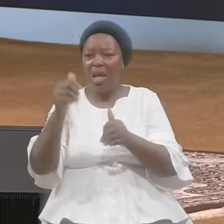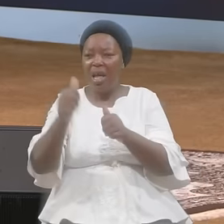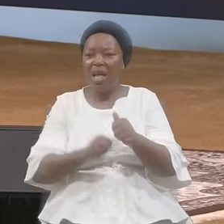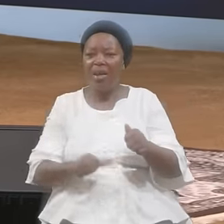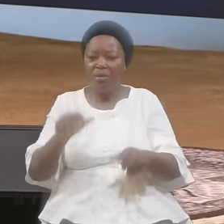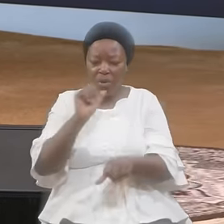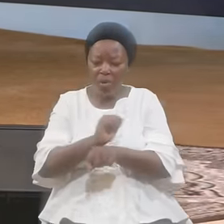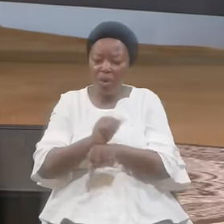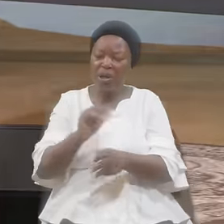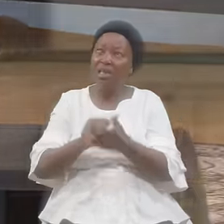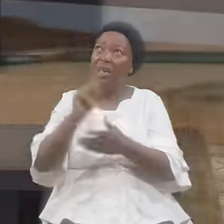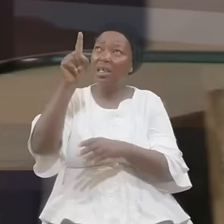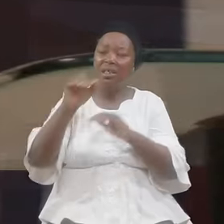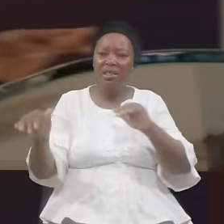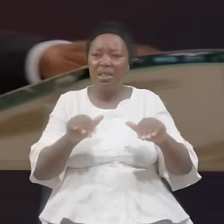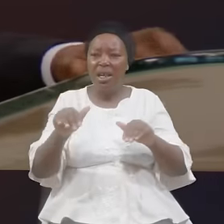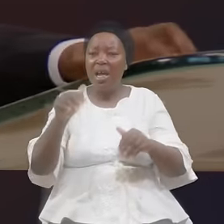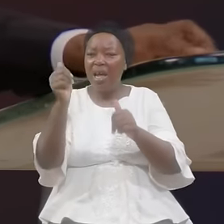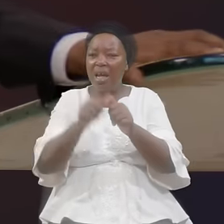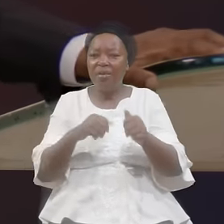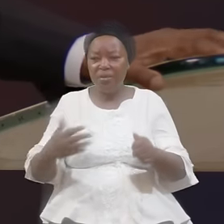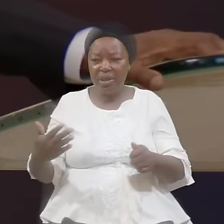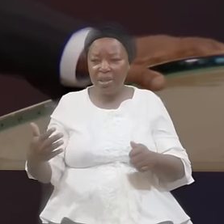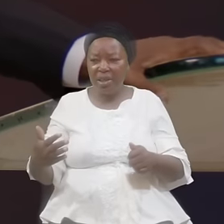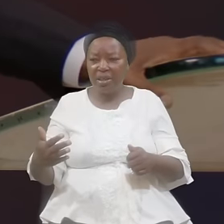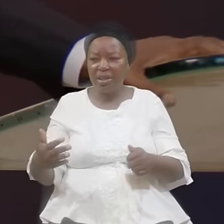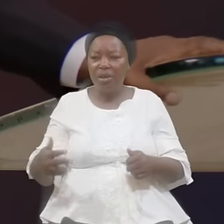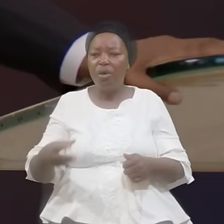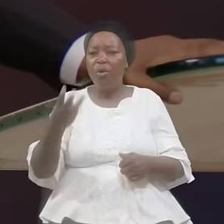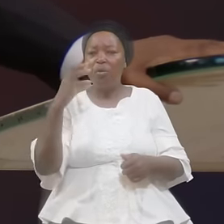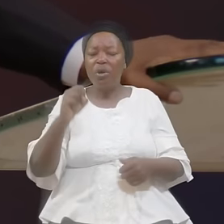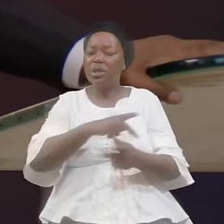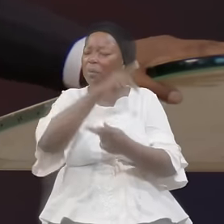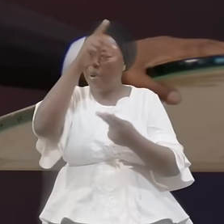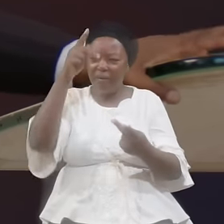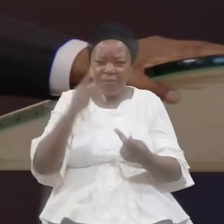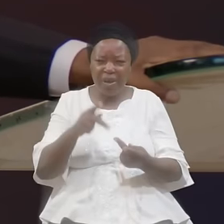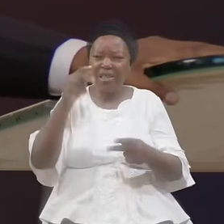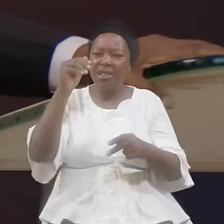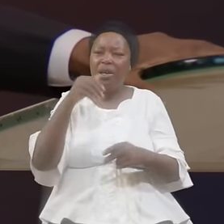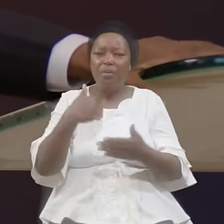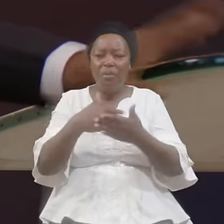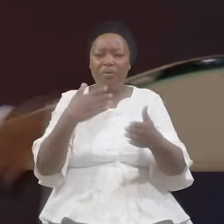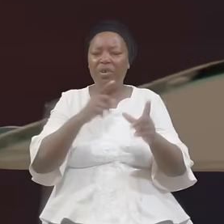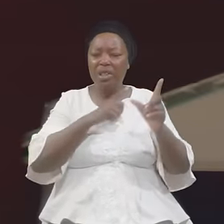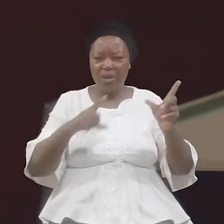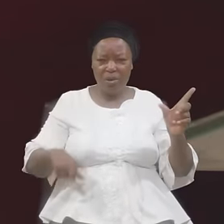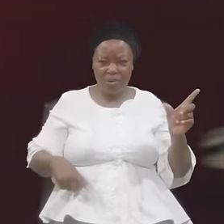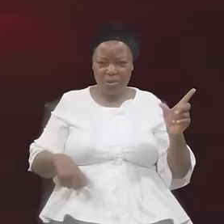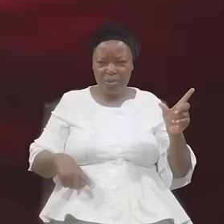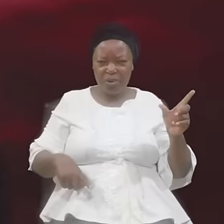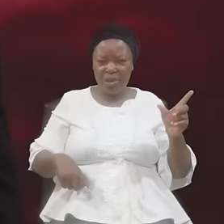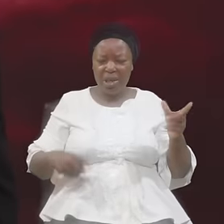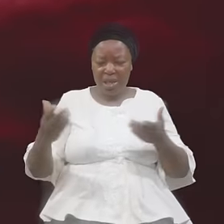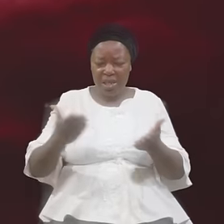Deed He Did Everything Everything Was Perfect In In The Sight Of The Lord Here